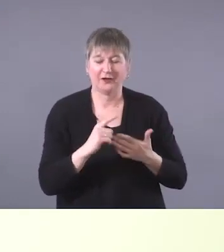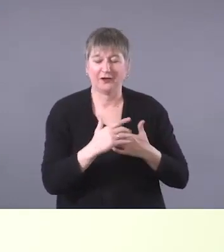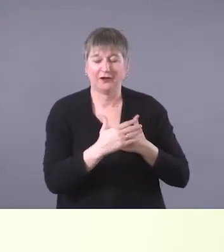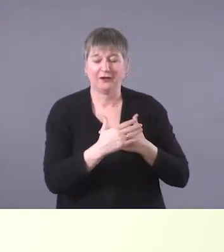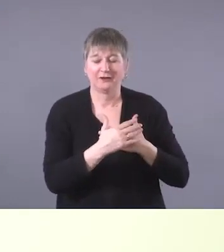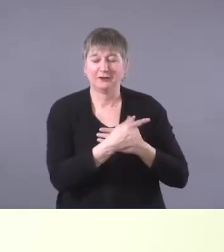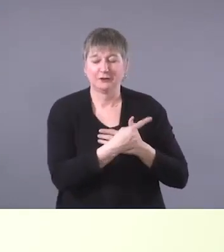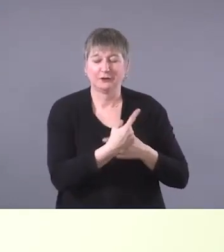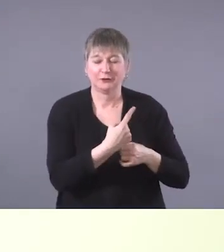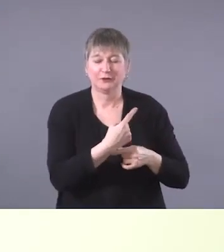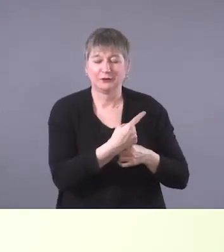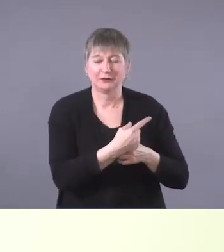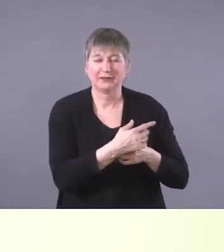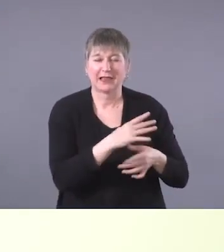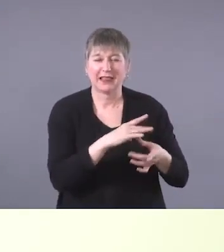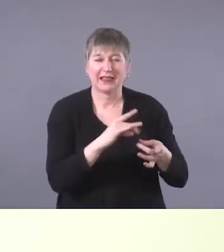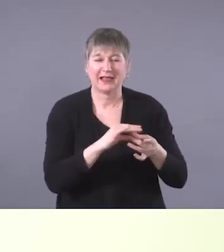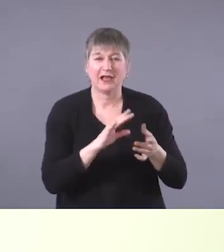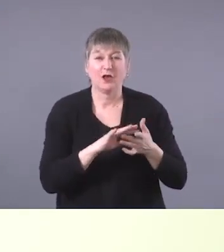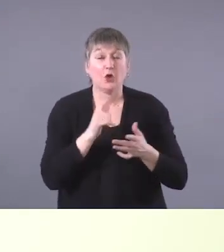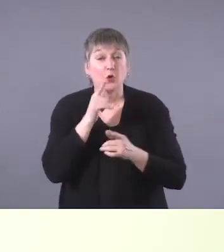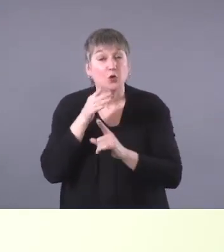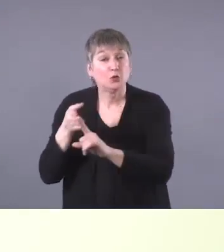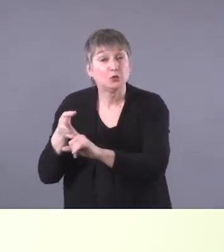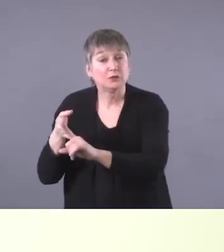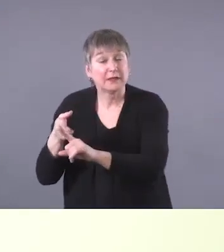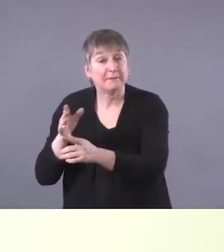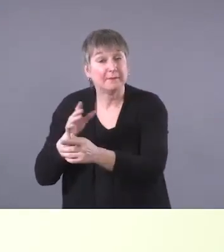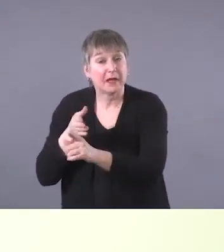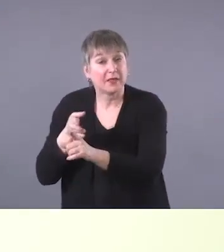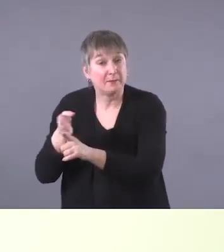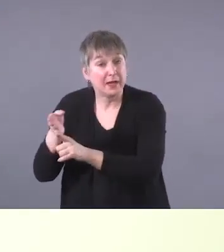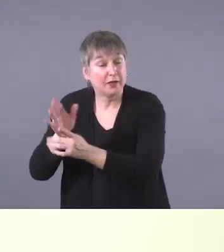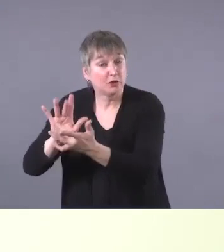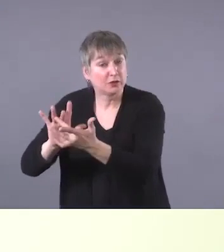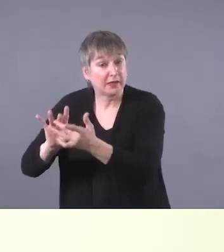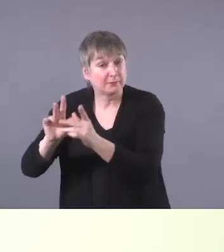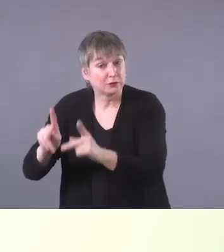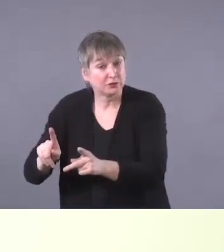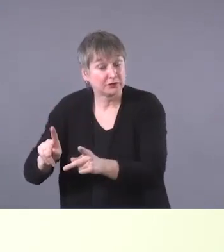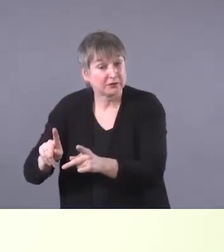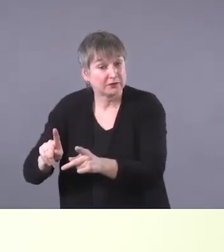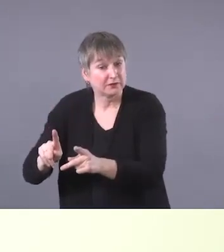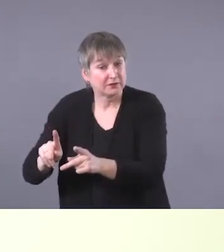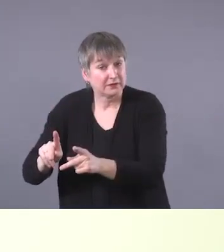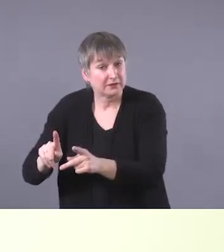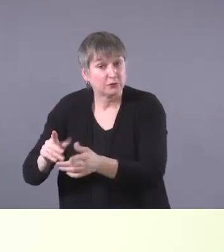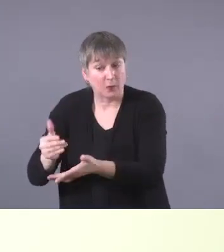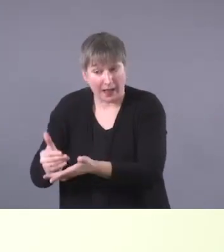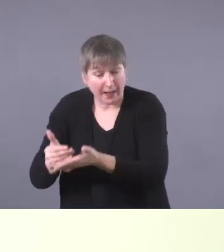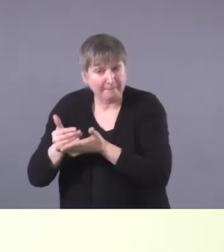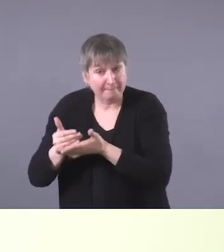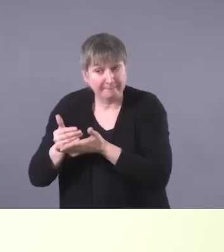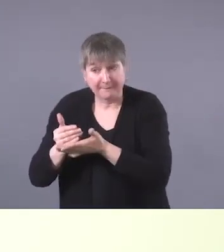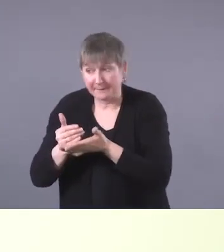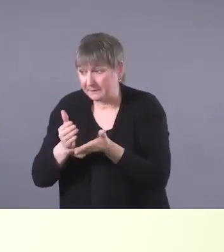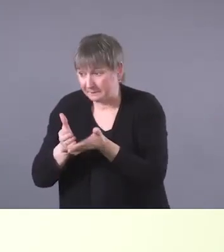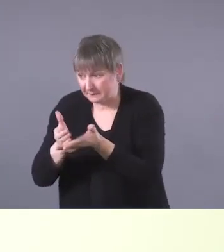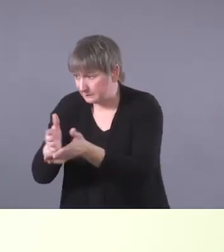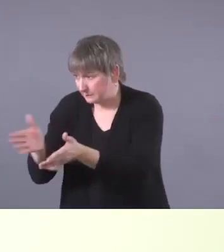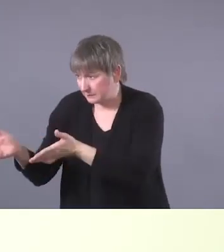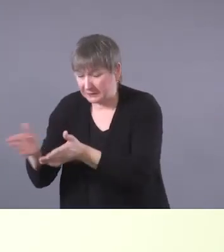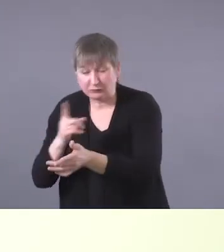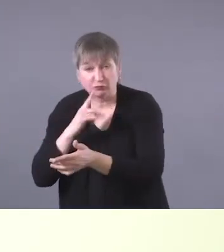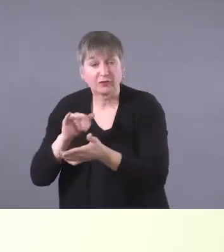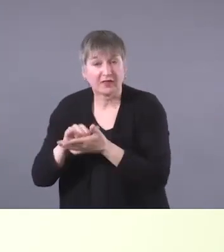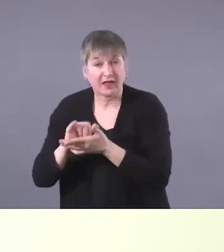point that we, we need to have a key contact in the community to, to help, um, do this, um, to make sure that